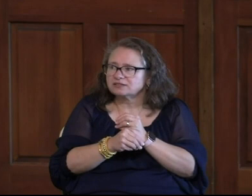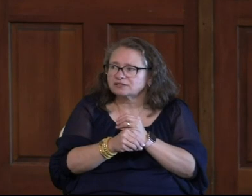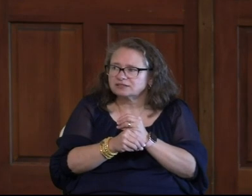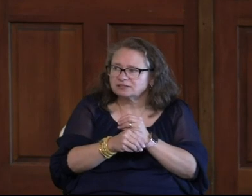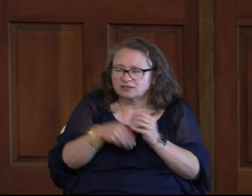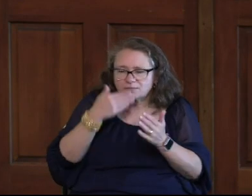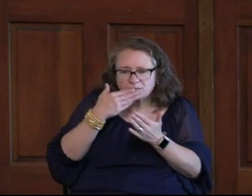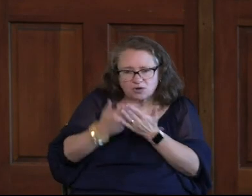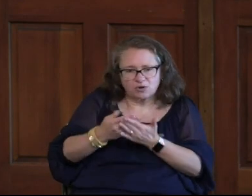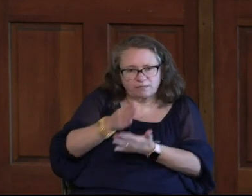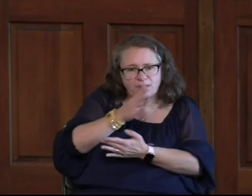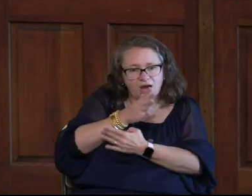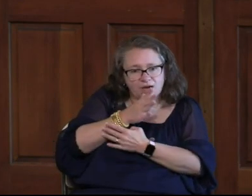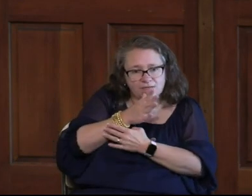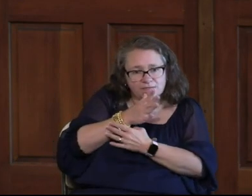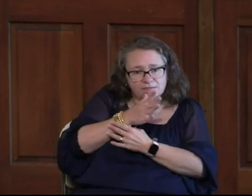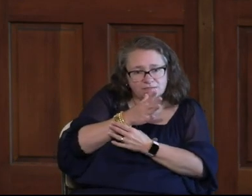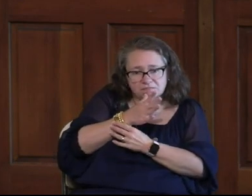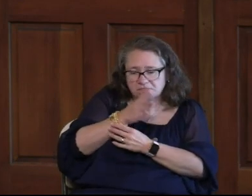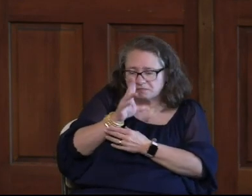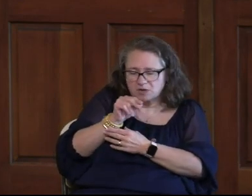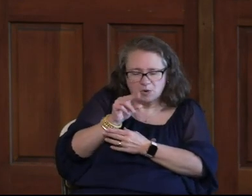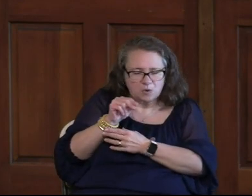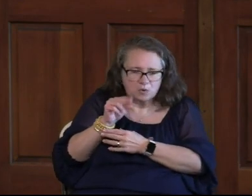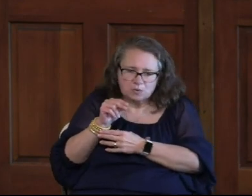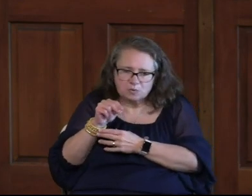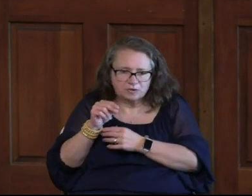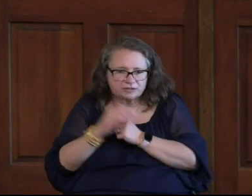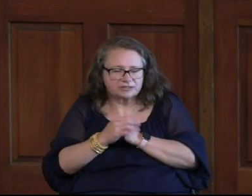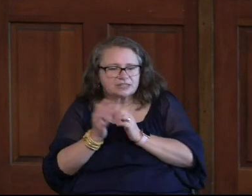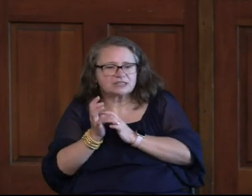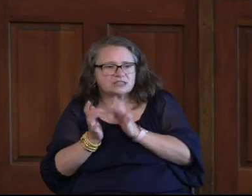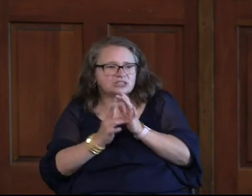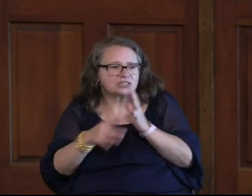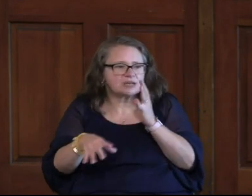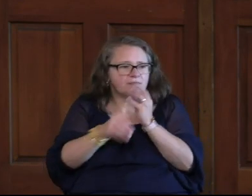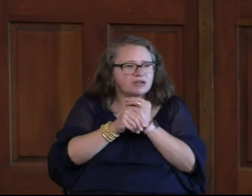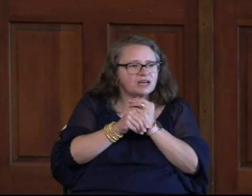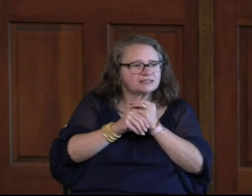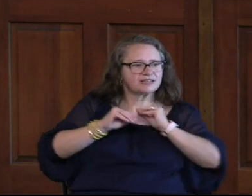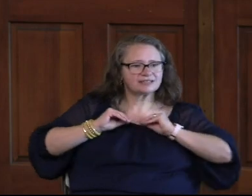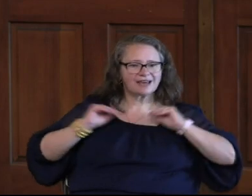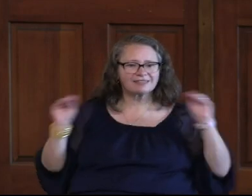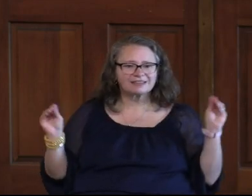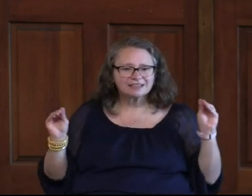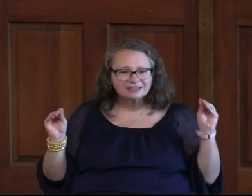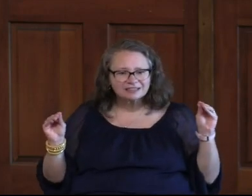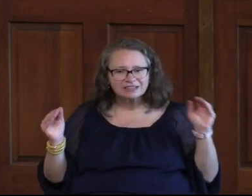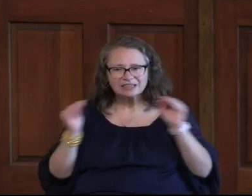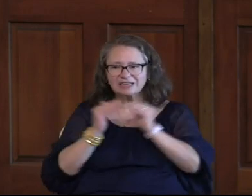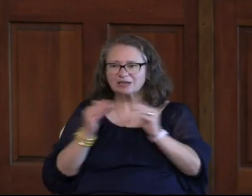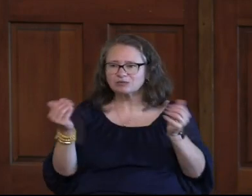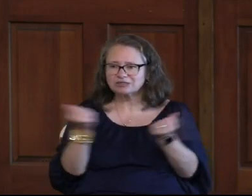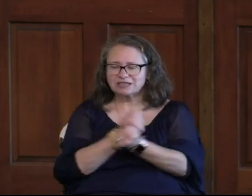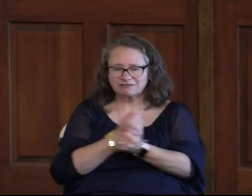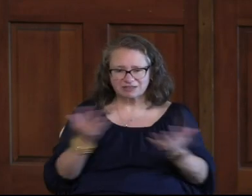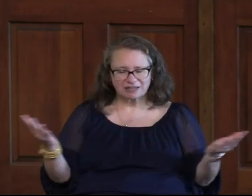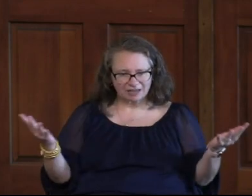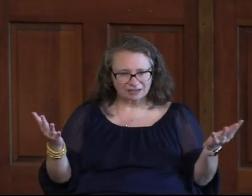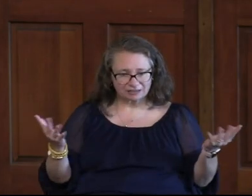Being A Good Mom Right It's Not That Jesus Plus Nothing Equals Everything